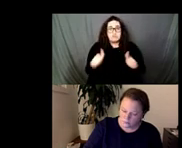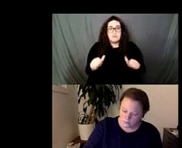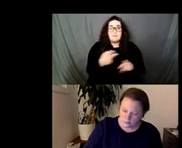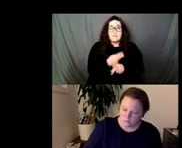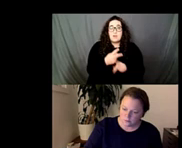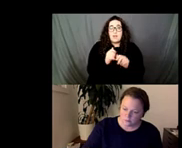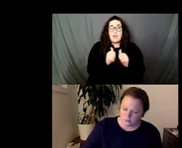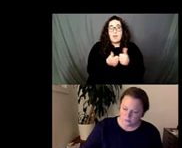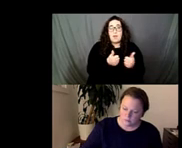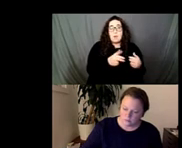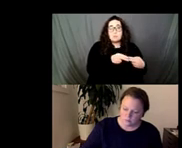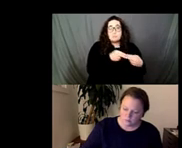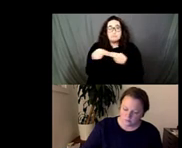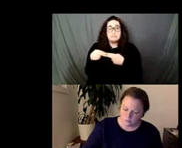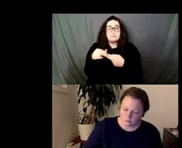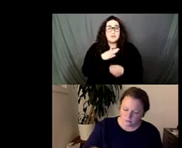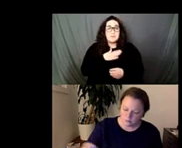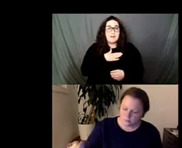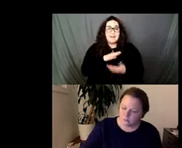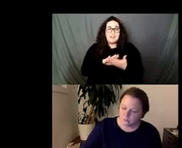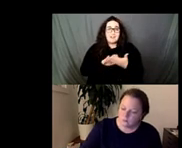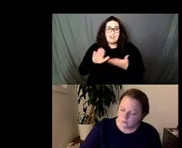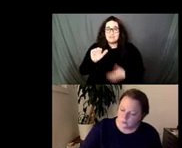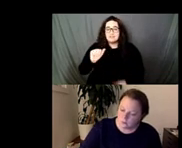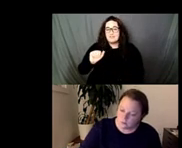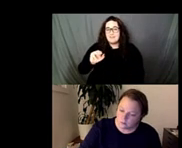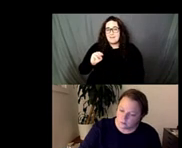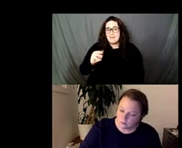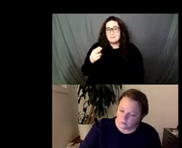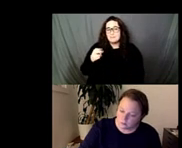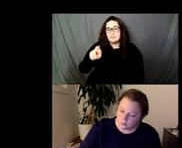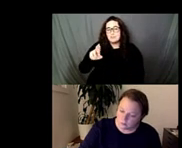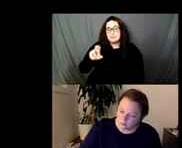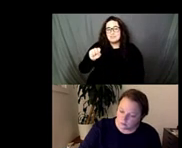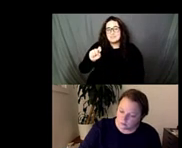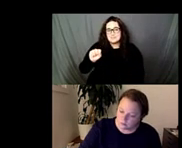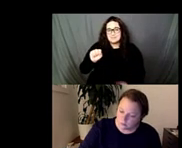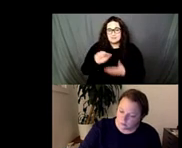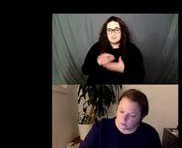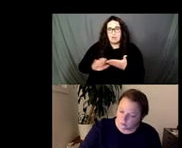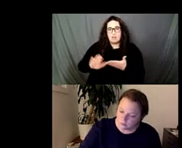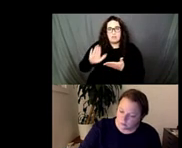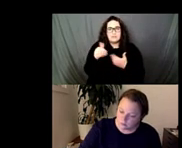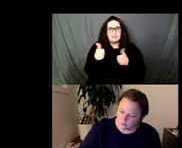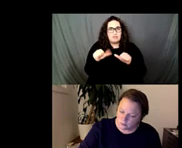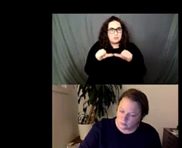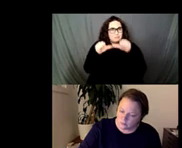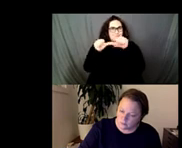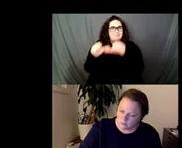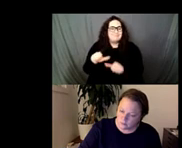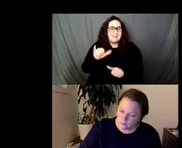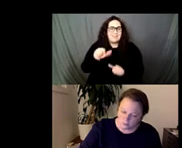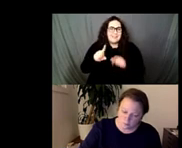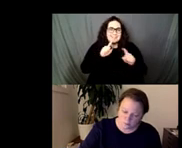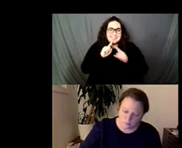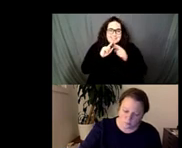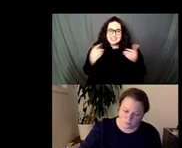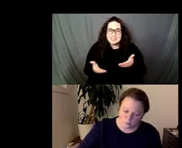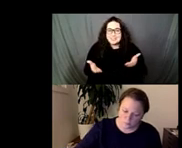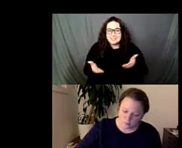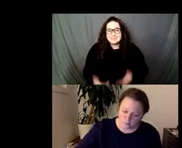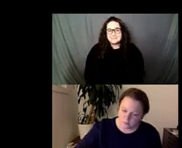amherst college where i teach and and kind of continue the conversation here so i'm really grateful to be a part of the